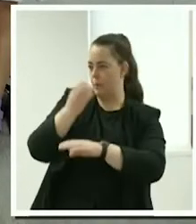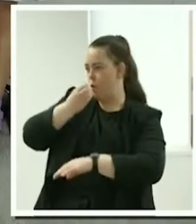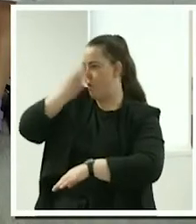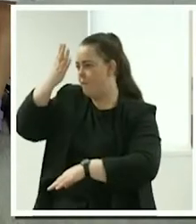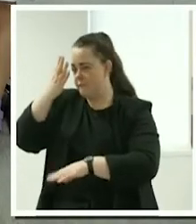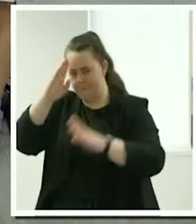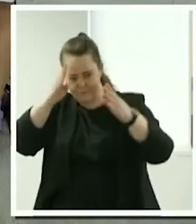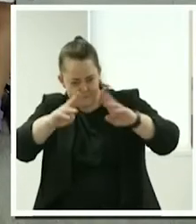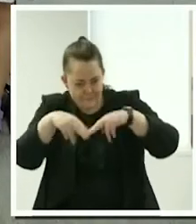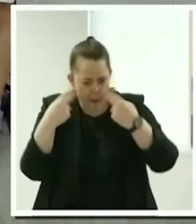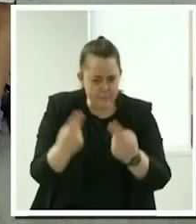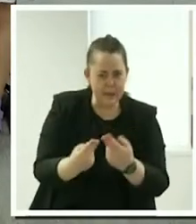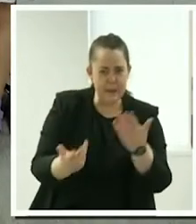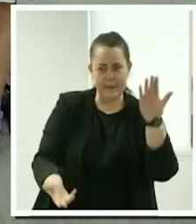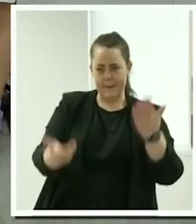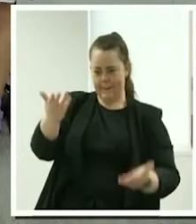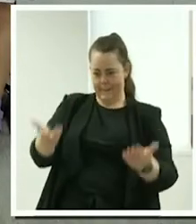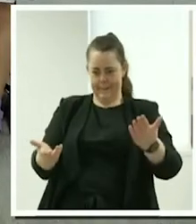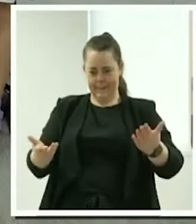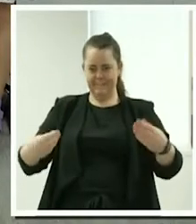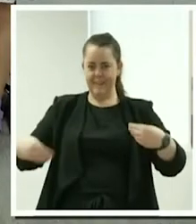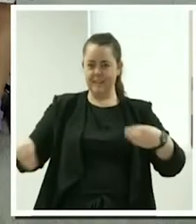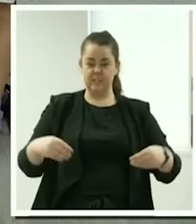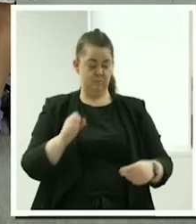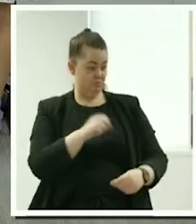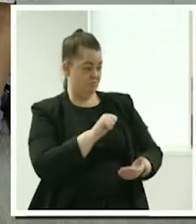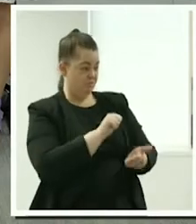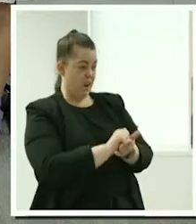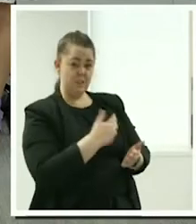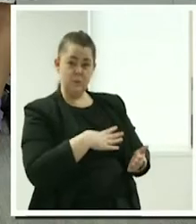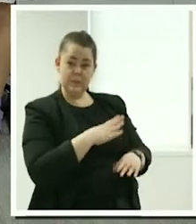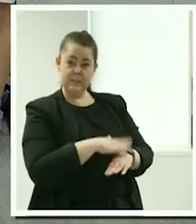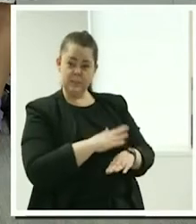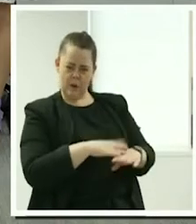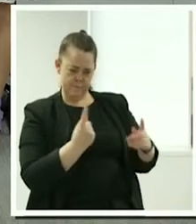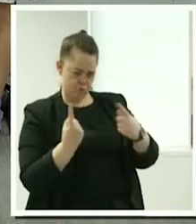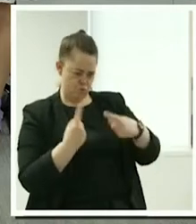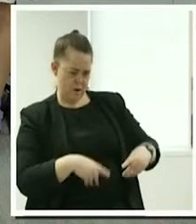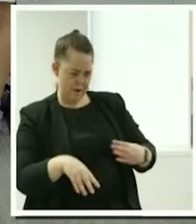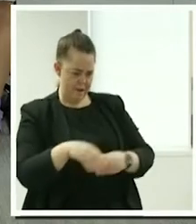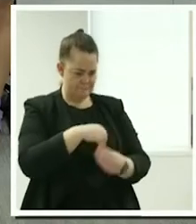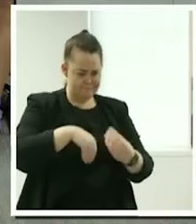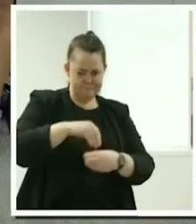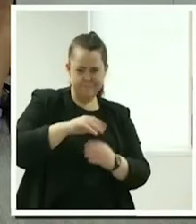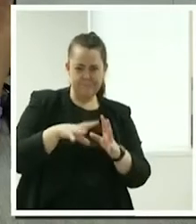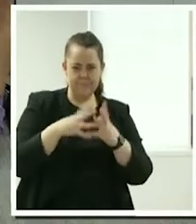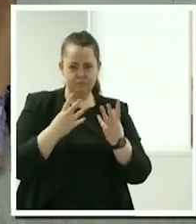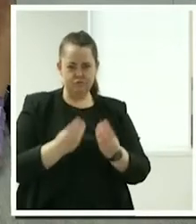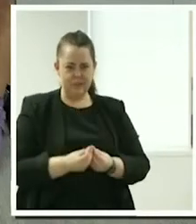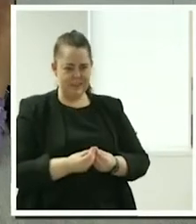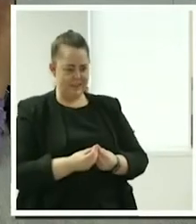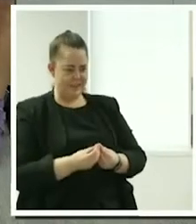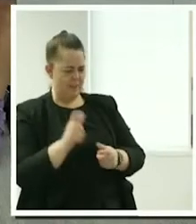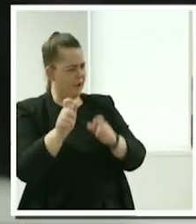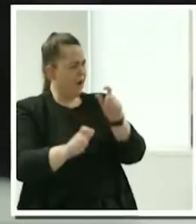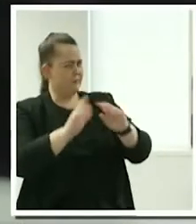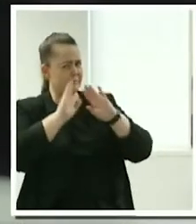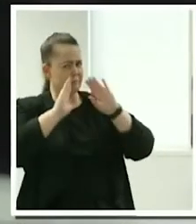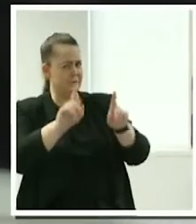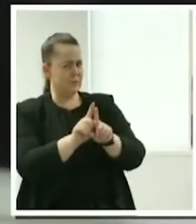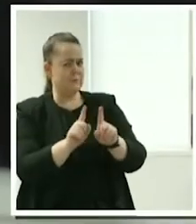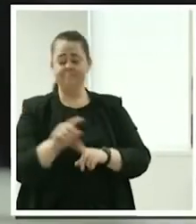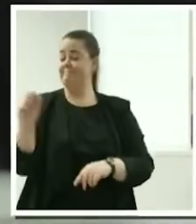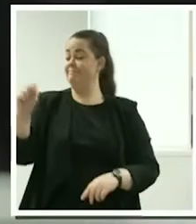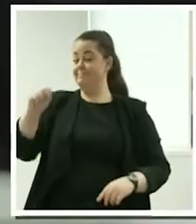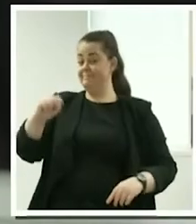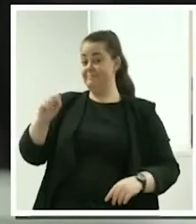absolutely and you can do all the things and they've got the most amazing experiences you know like their lives you know like